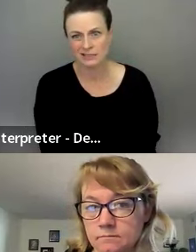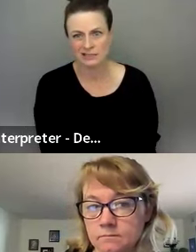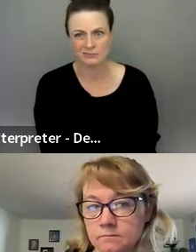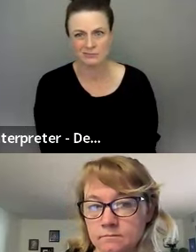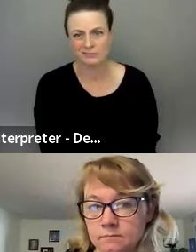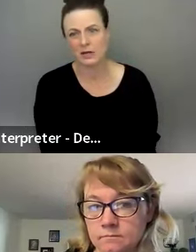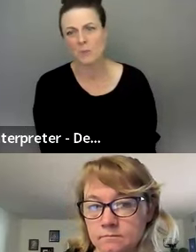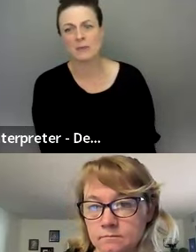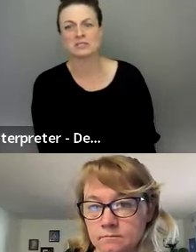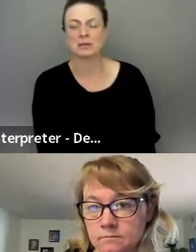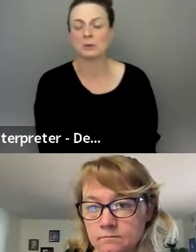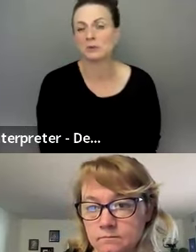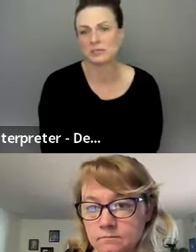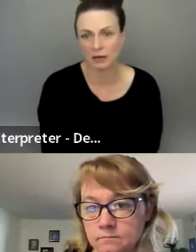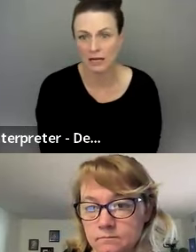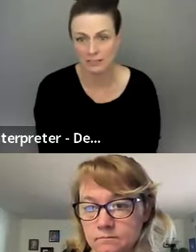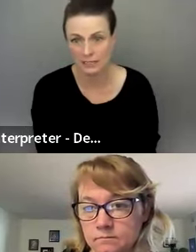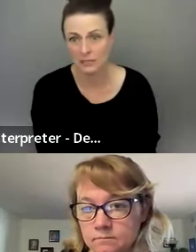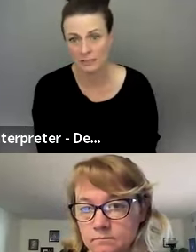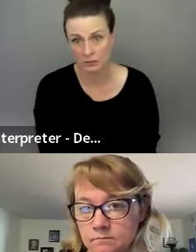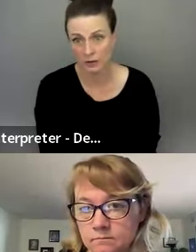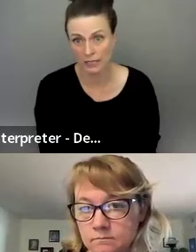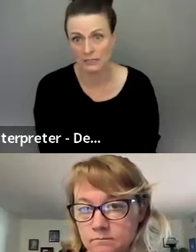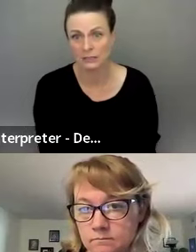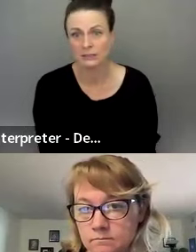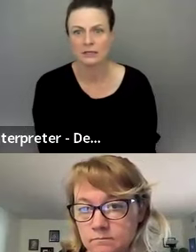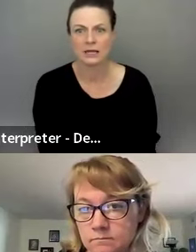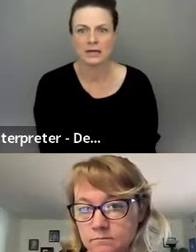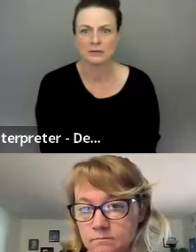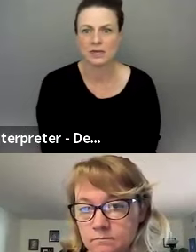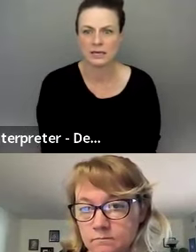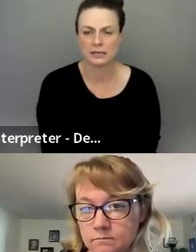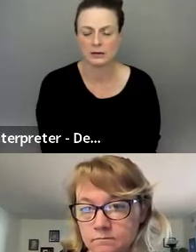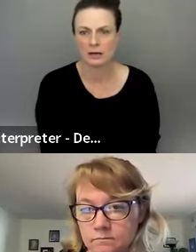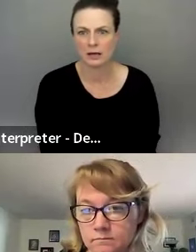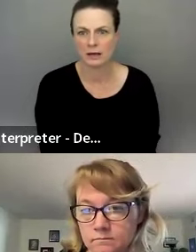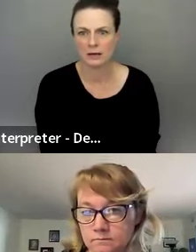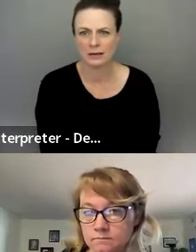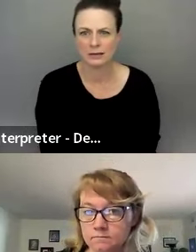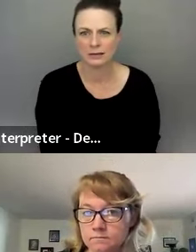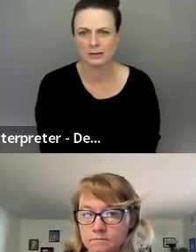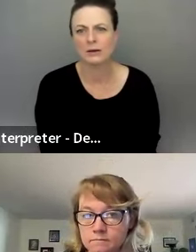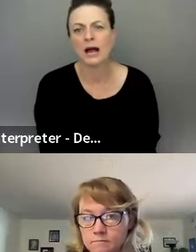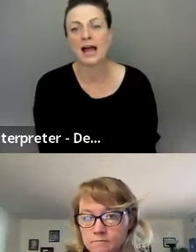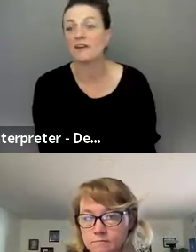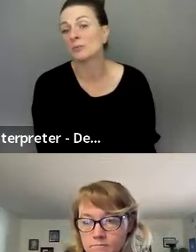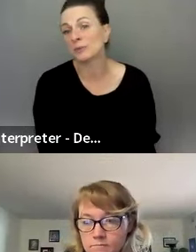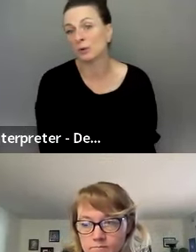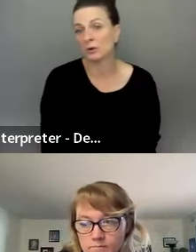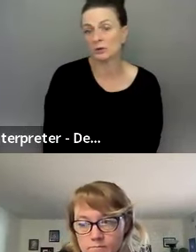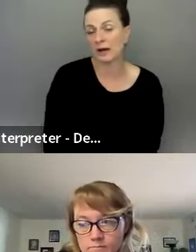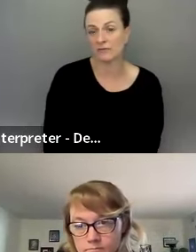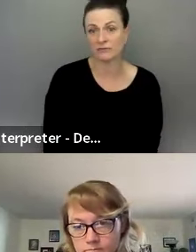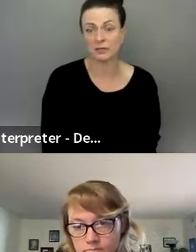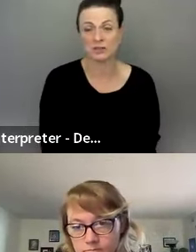And, you know, maybe some people see our content, and that's really great. And then I have other